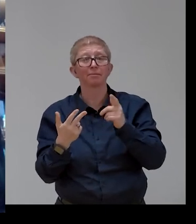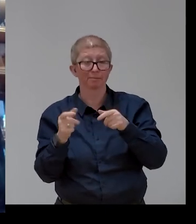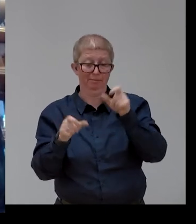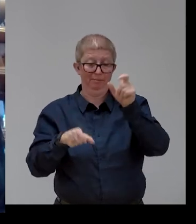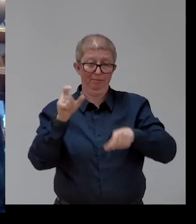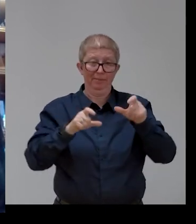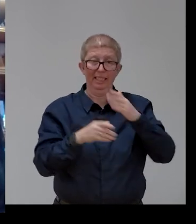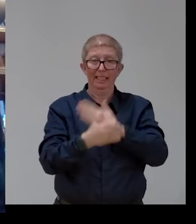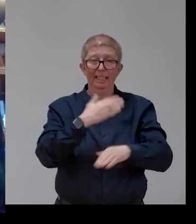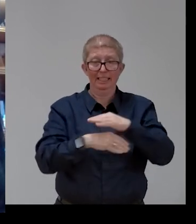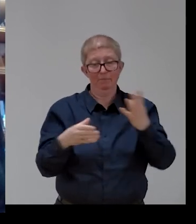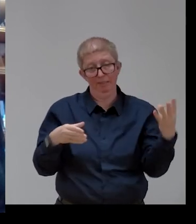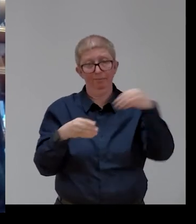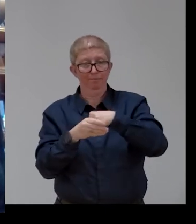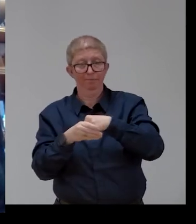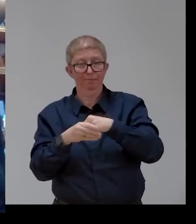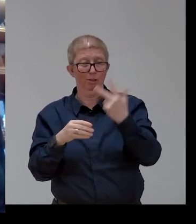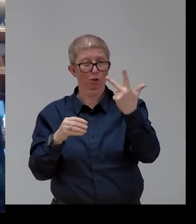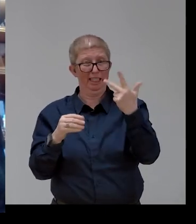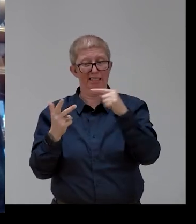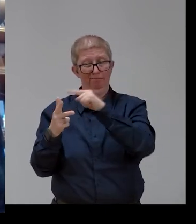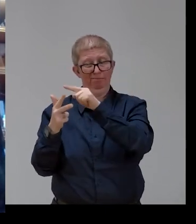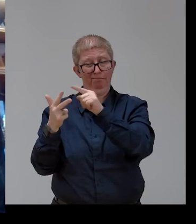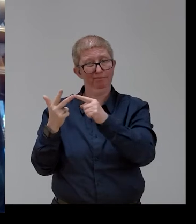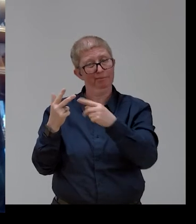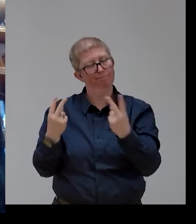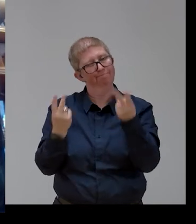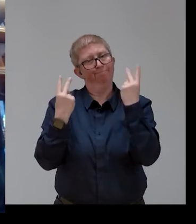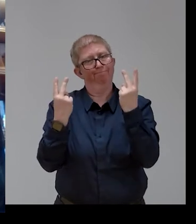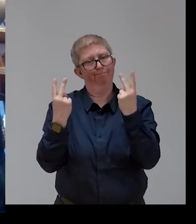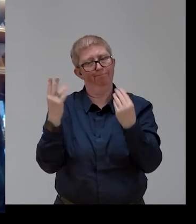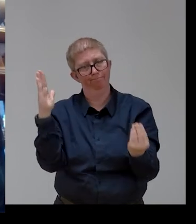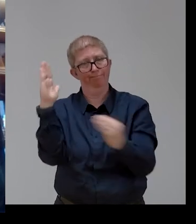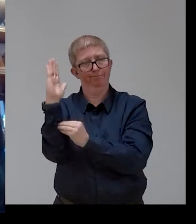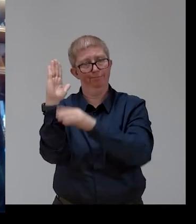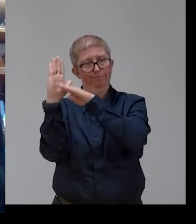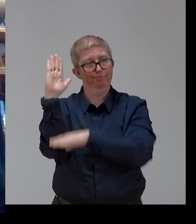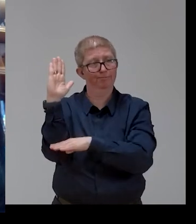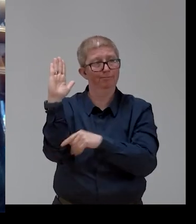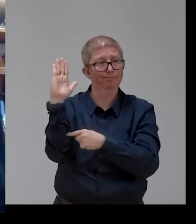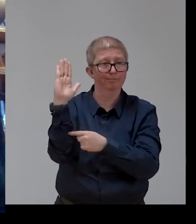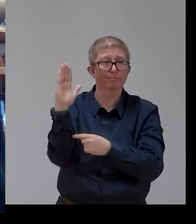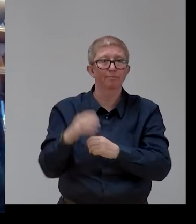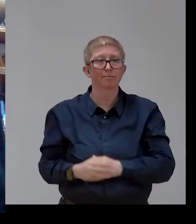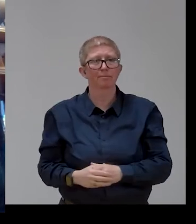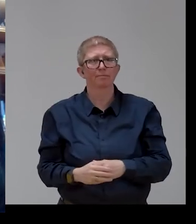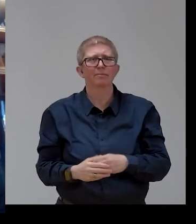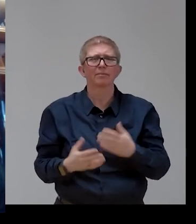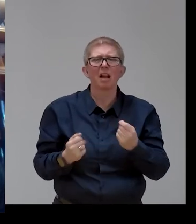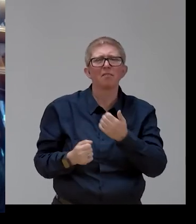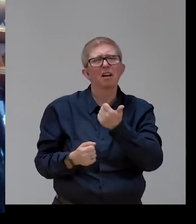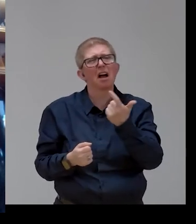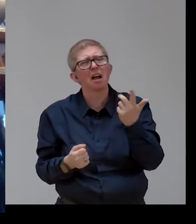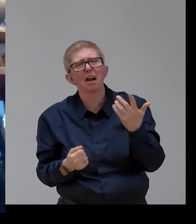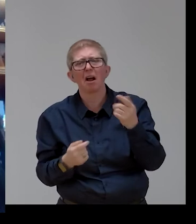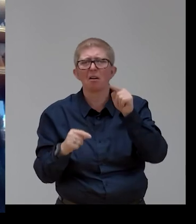that. Some may say that